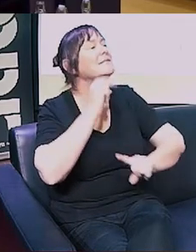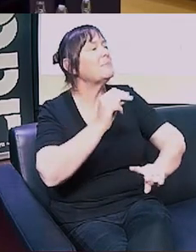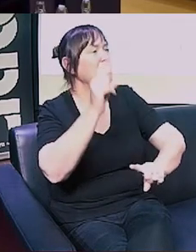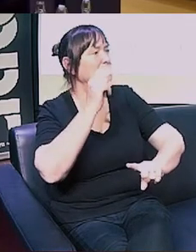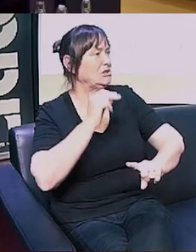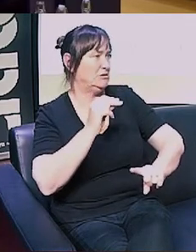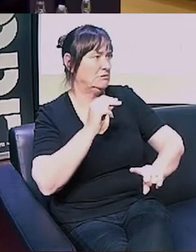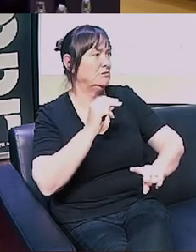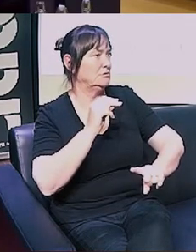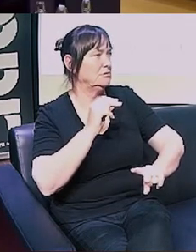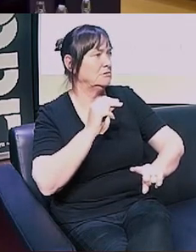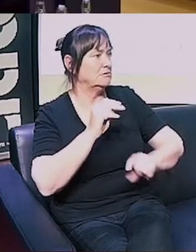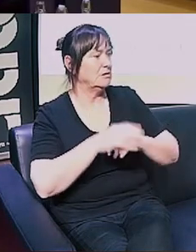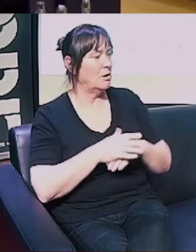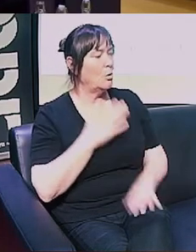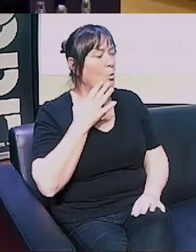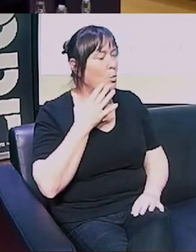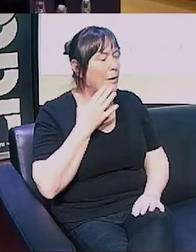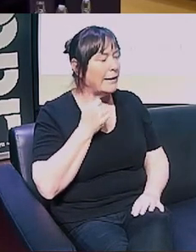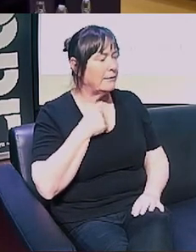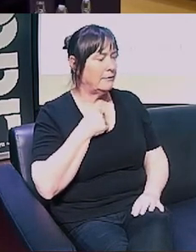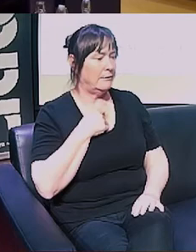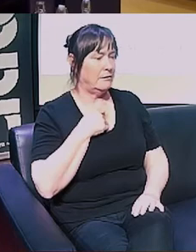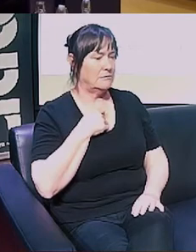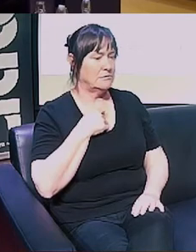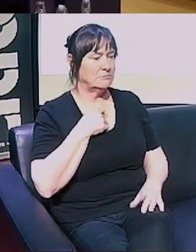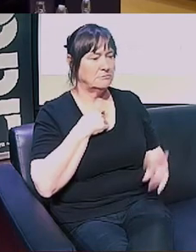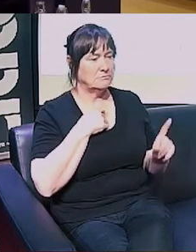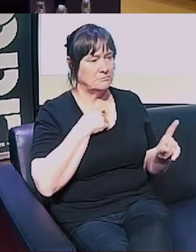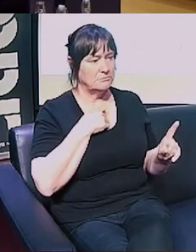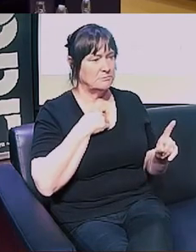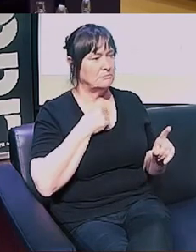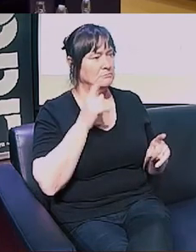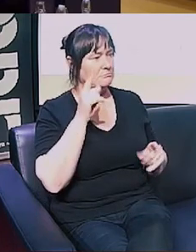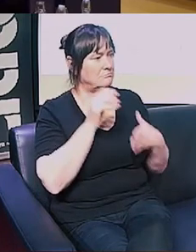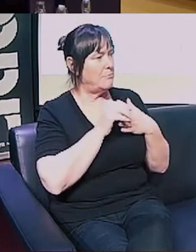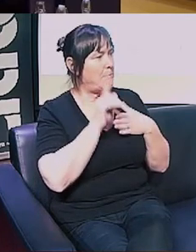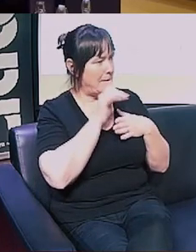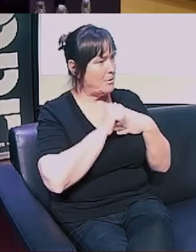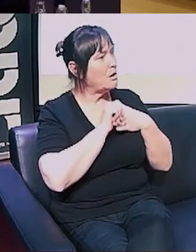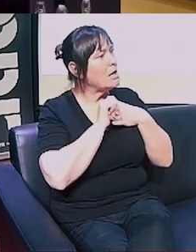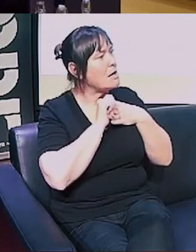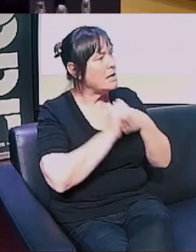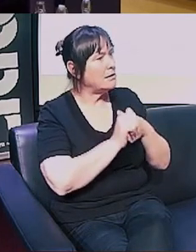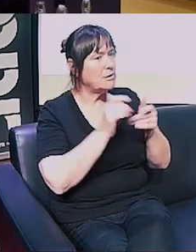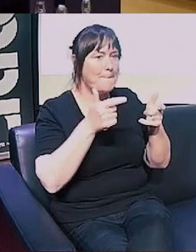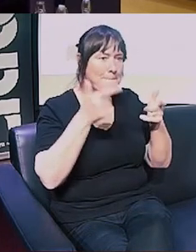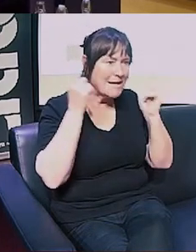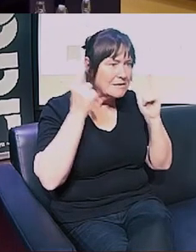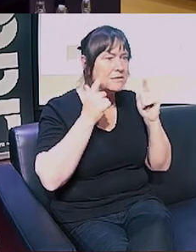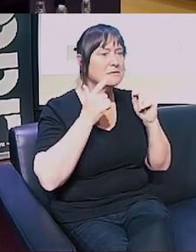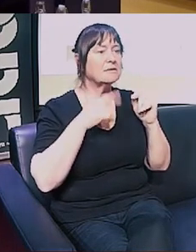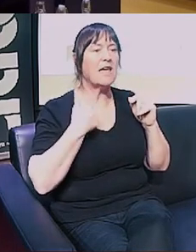when bureaucrats and people are in positions of leadership, they think they can overwrite